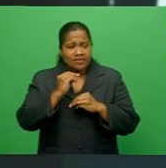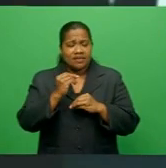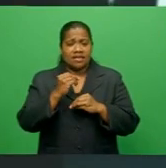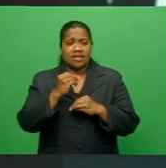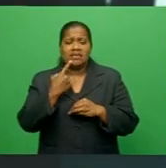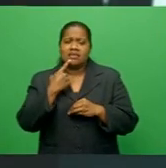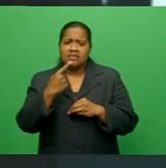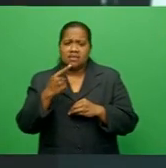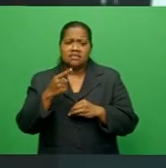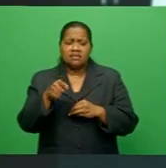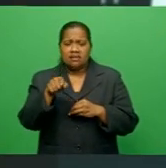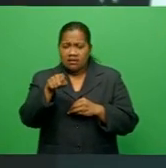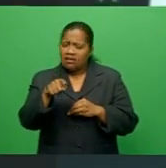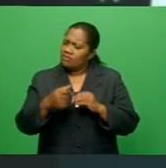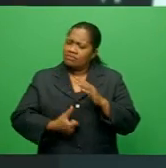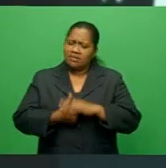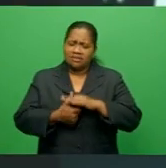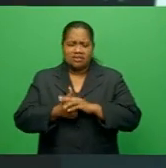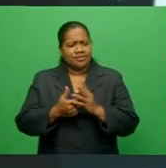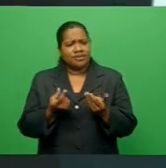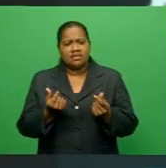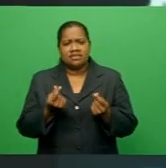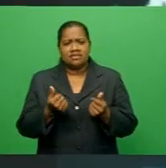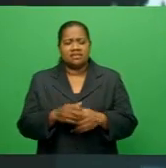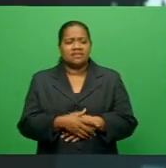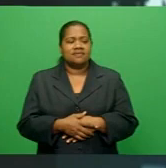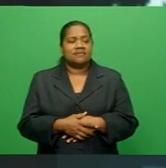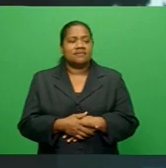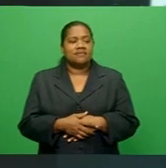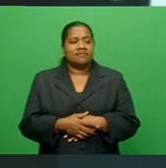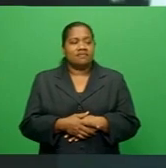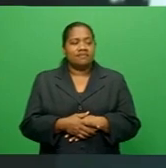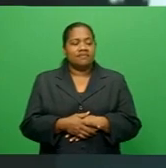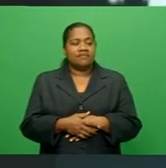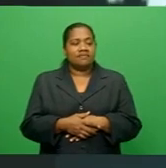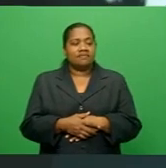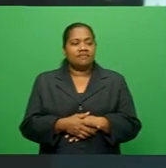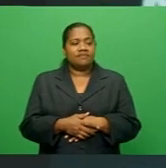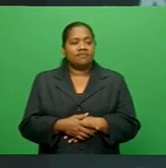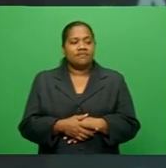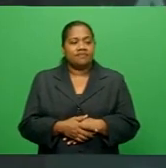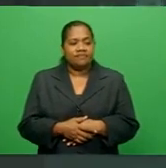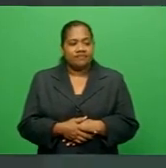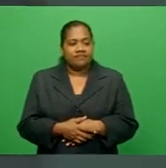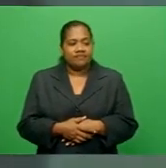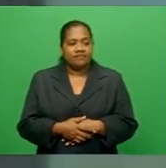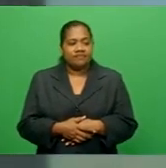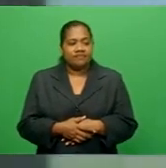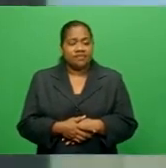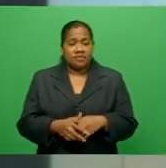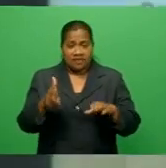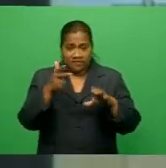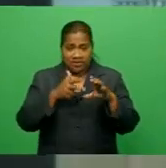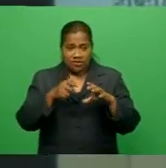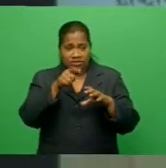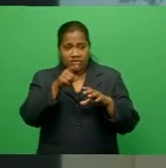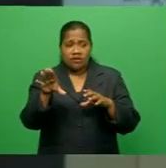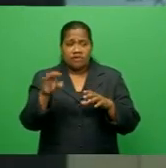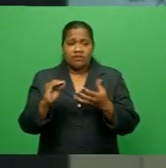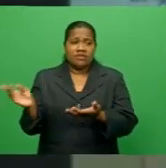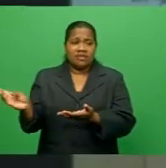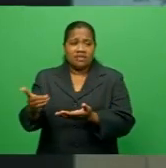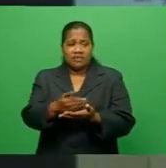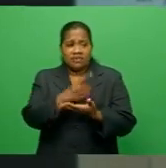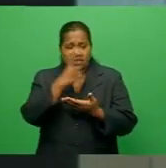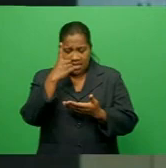is easily accessible from any computer or mobile device. The video feed from the database can be hooked onto